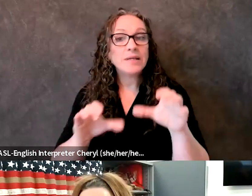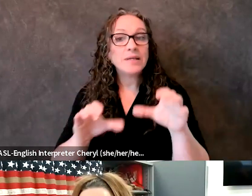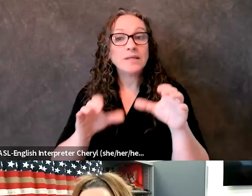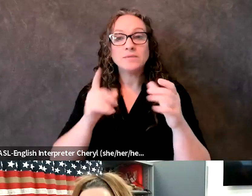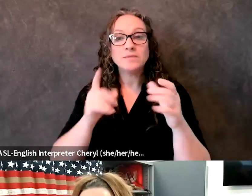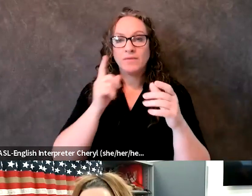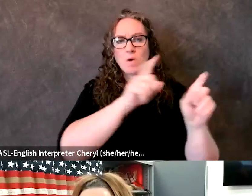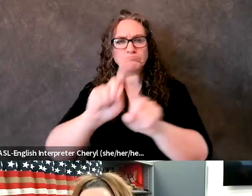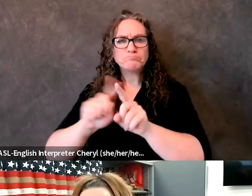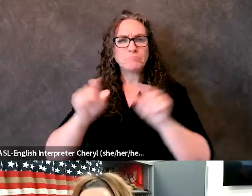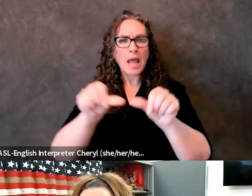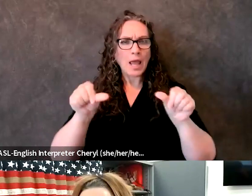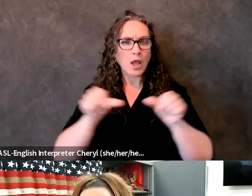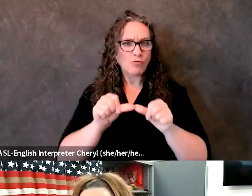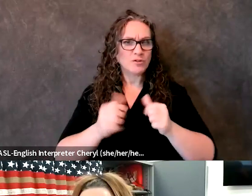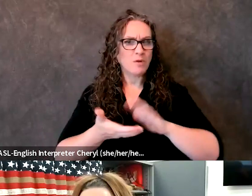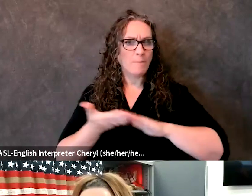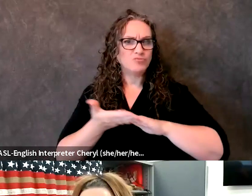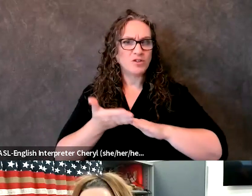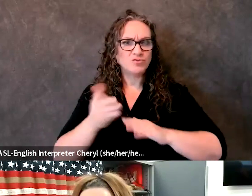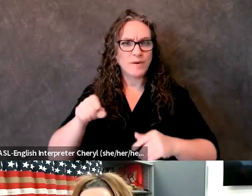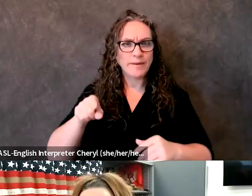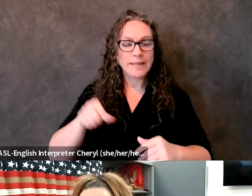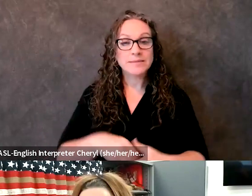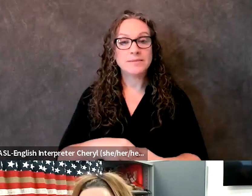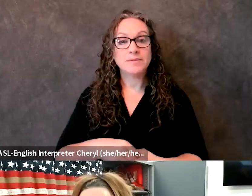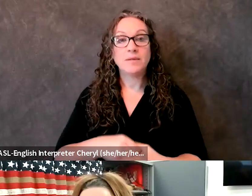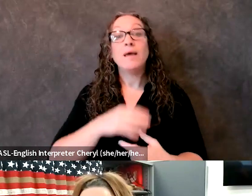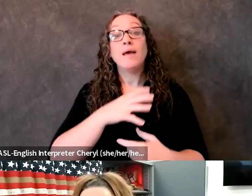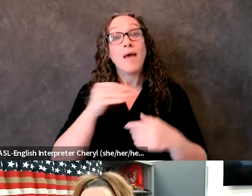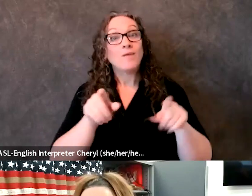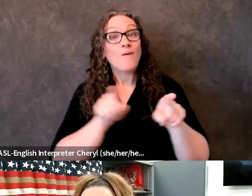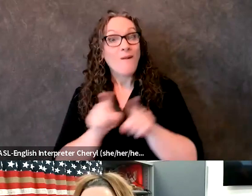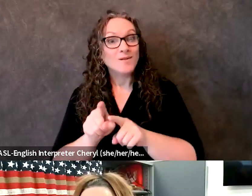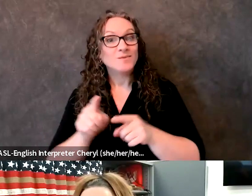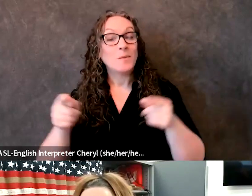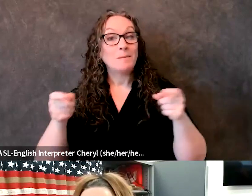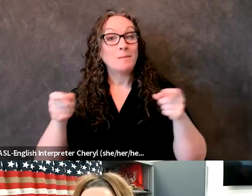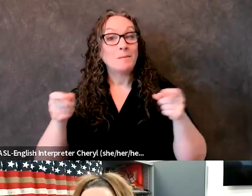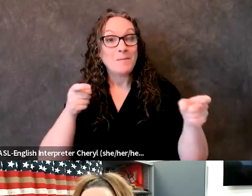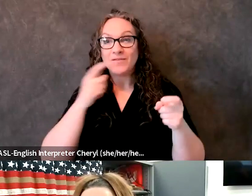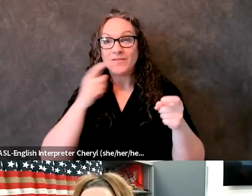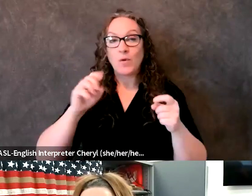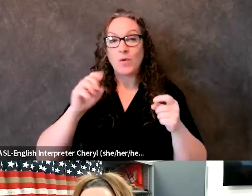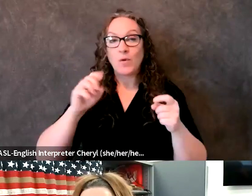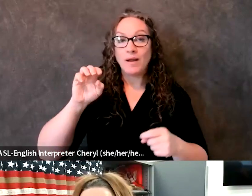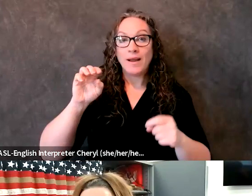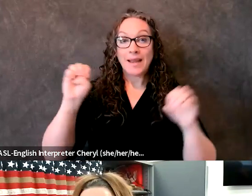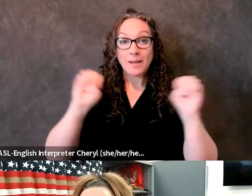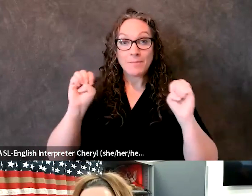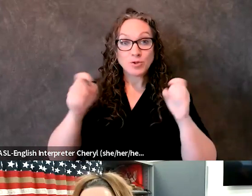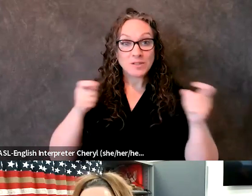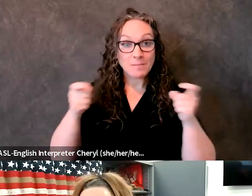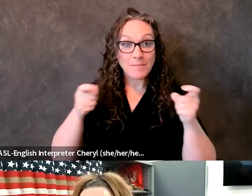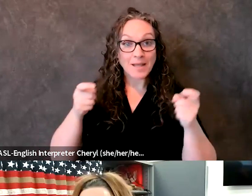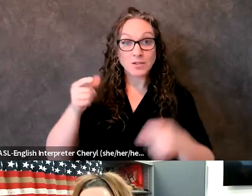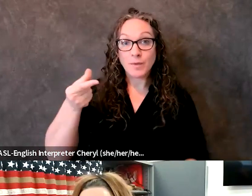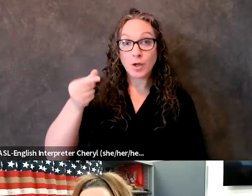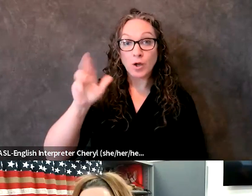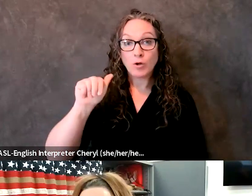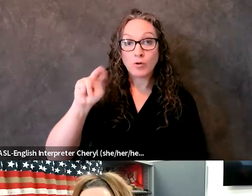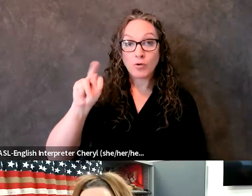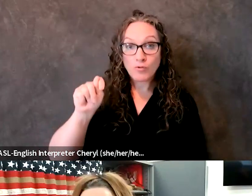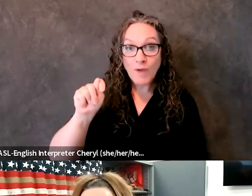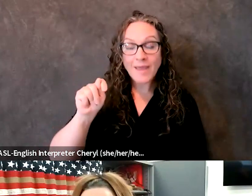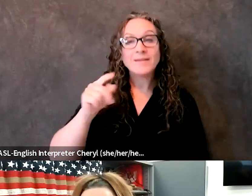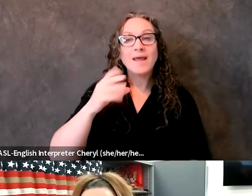and management of emergency management grants and integration of plans with operational area